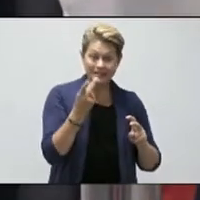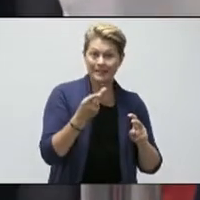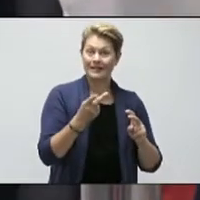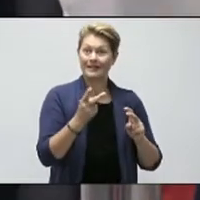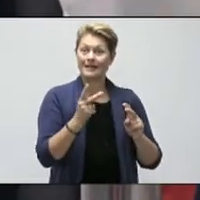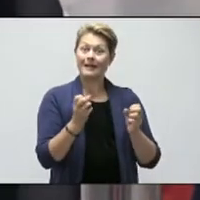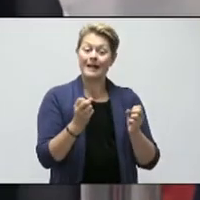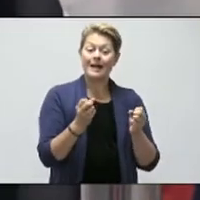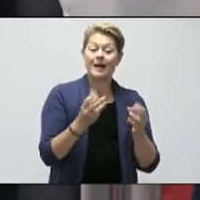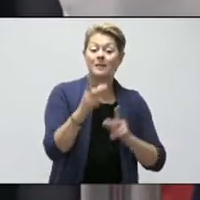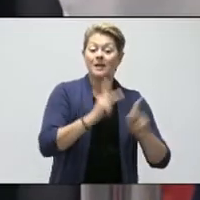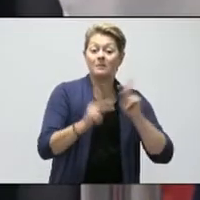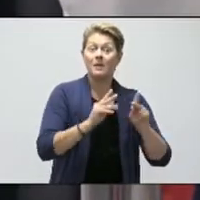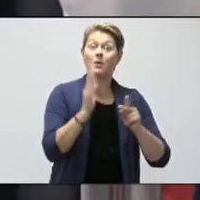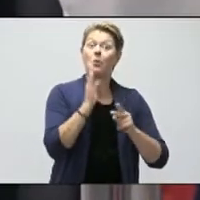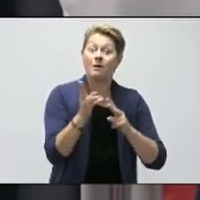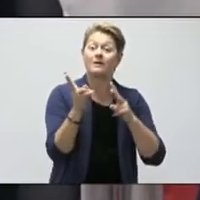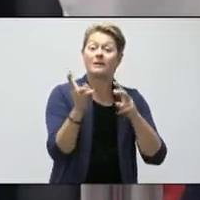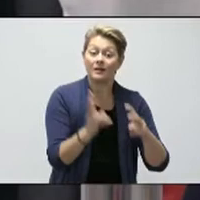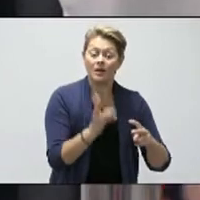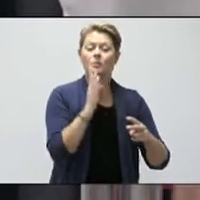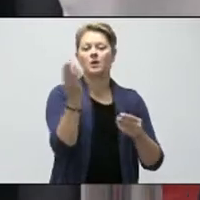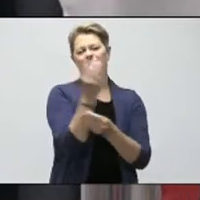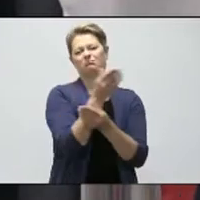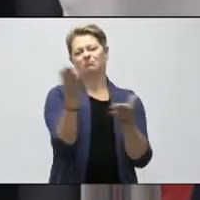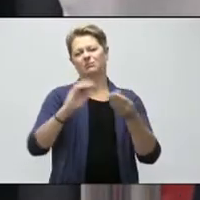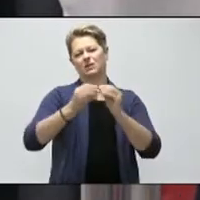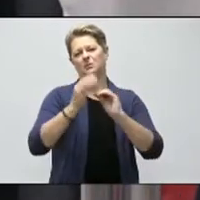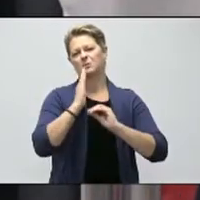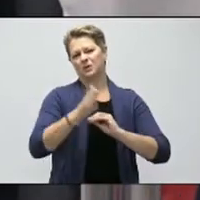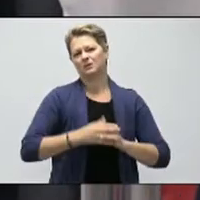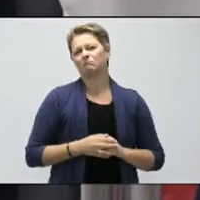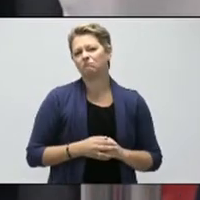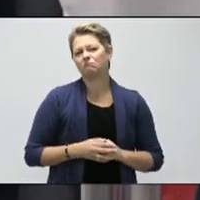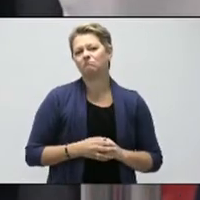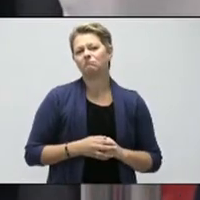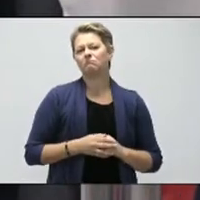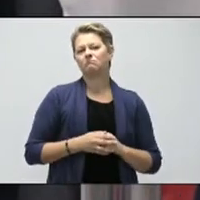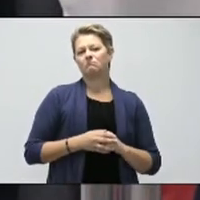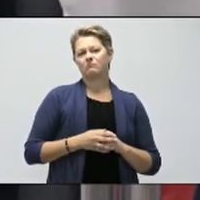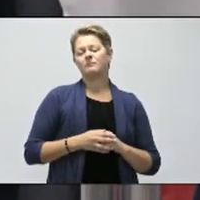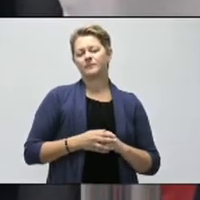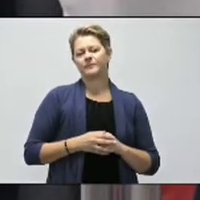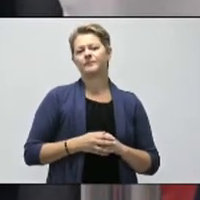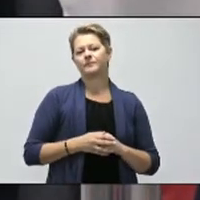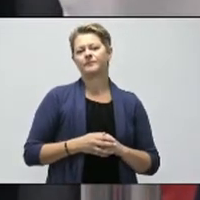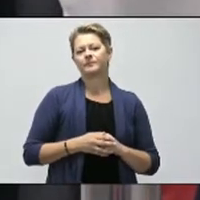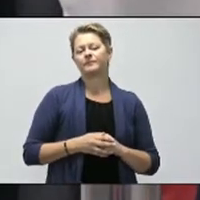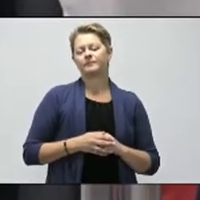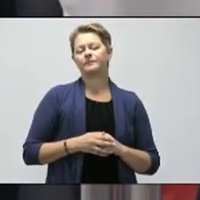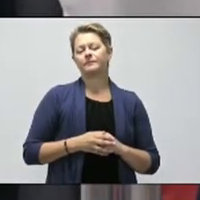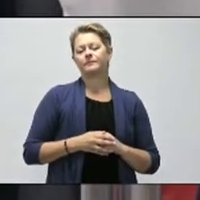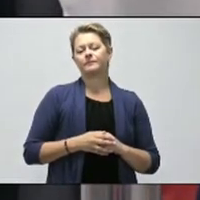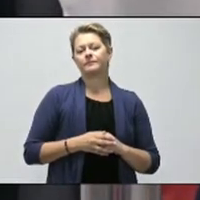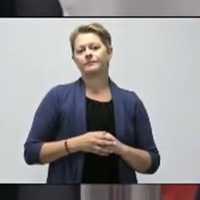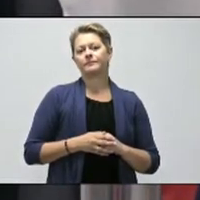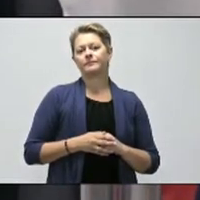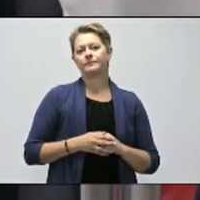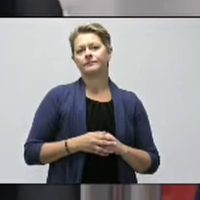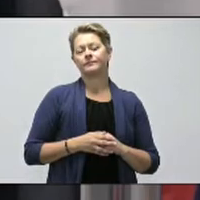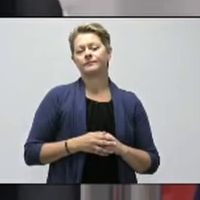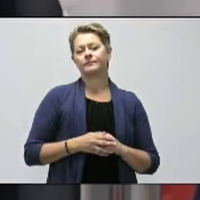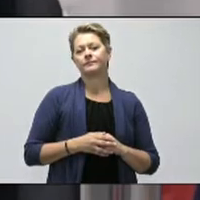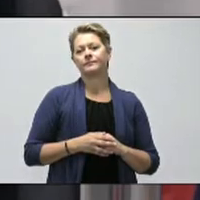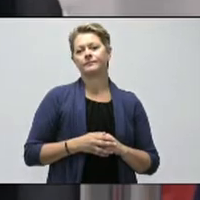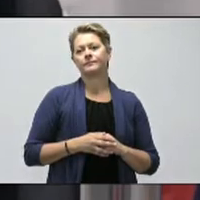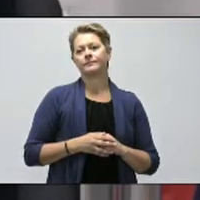certainly as our numbers of COVID. It will likely influence any awareness activities that we do as well. Thank you.